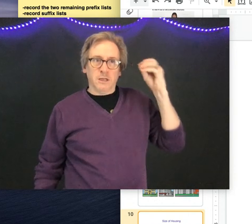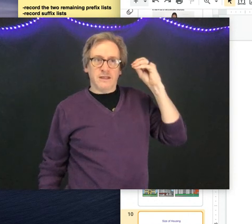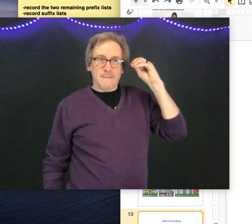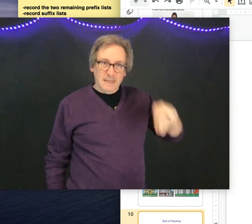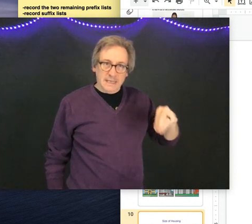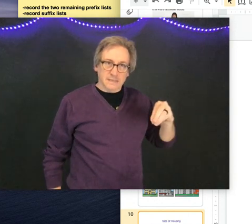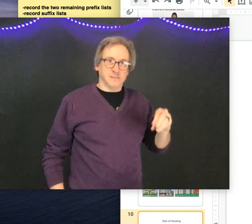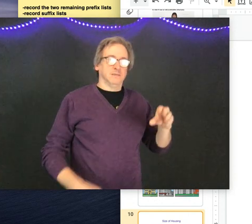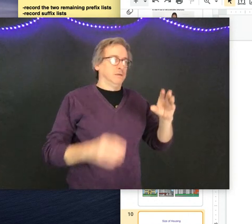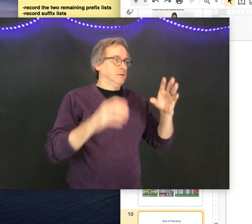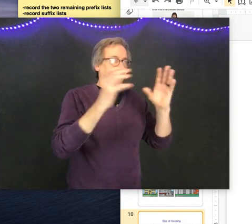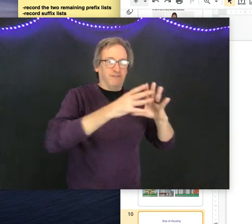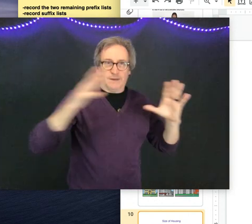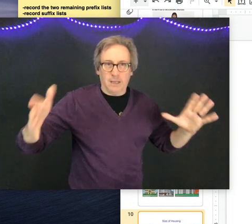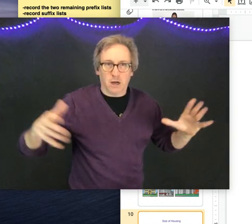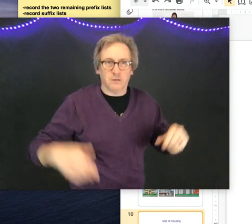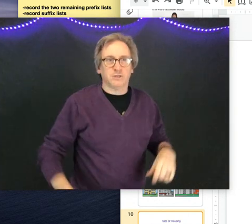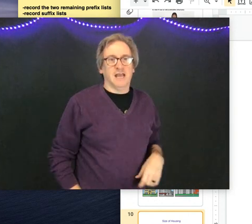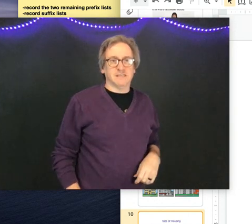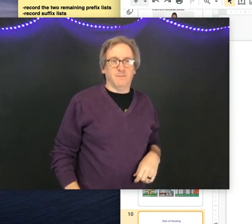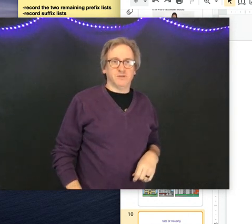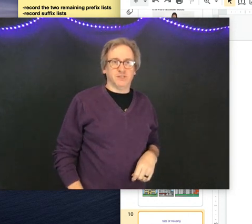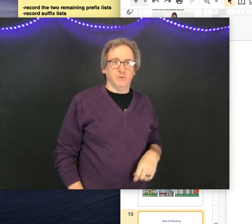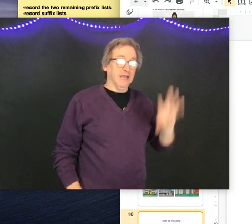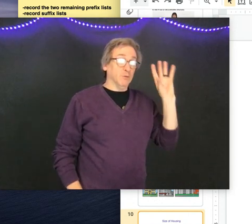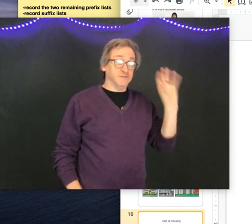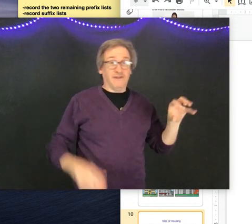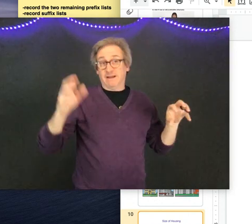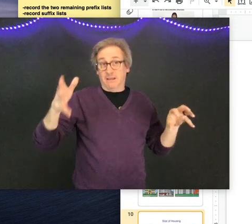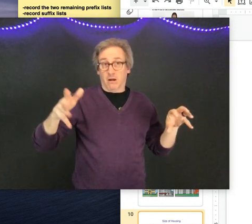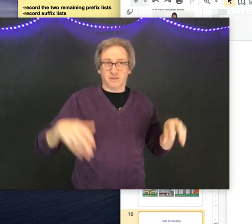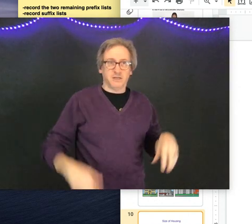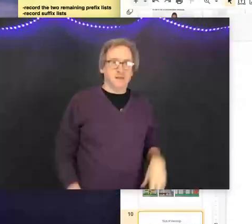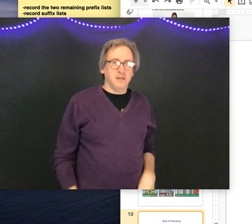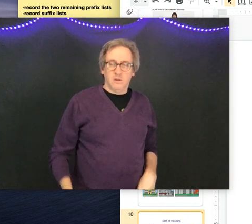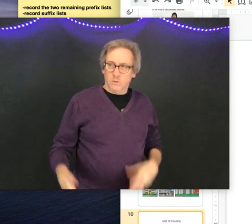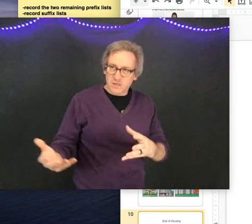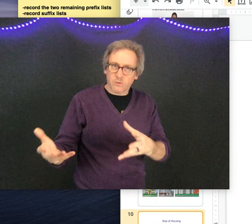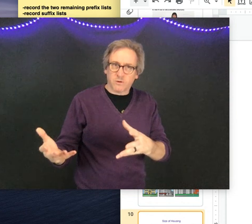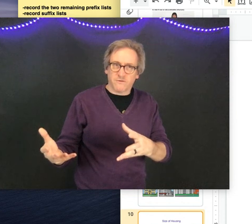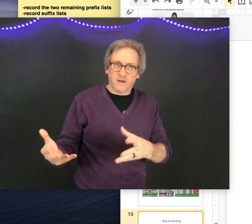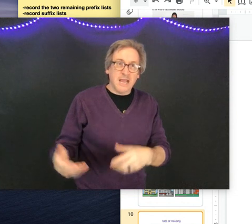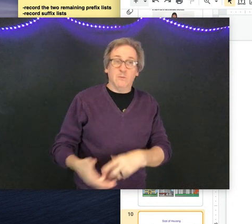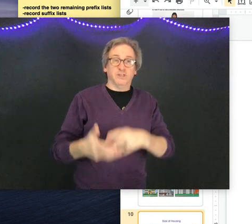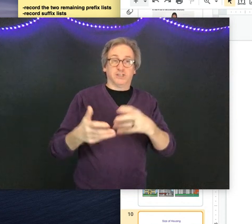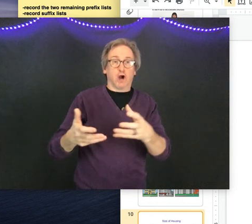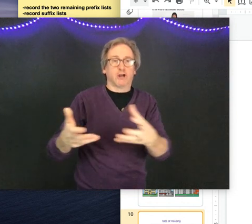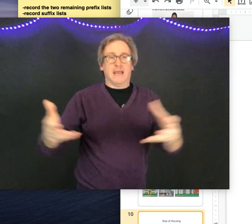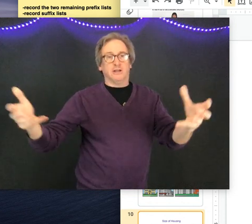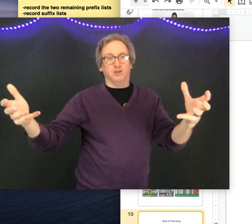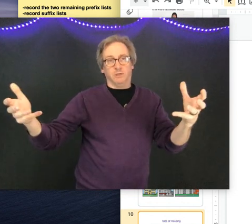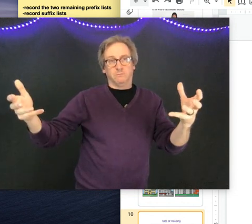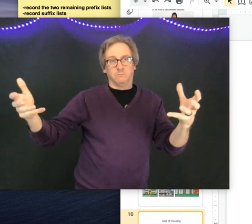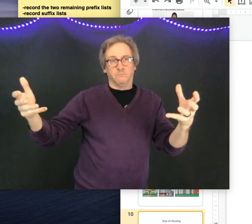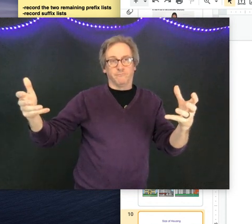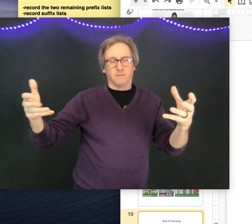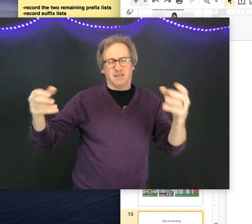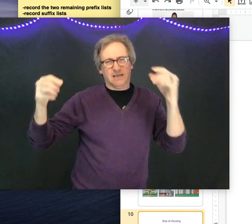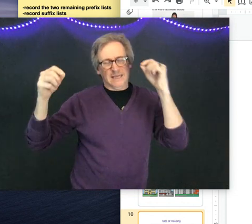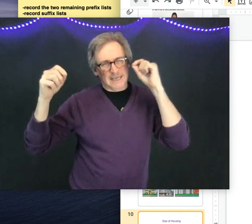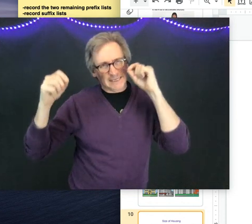that means very large as opposed to it was very large. What's another word for it was gargantuan